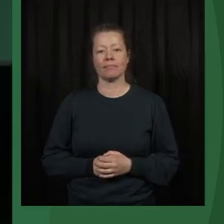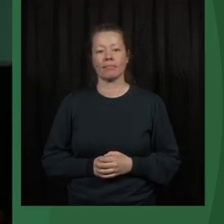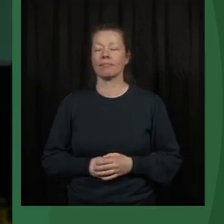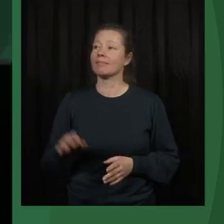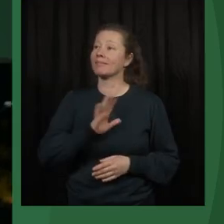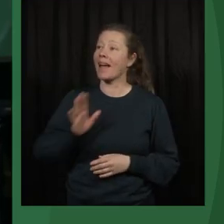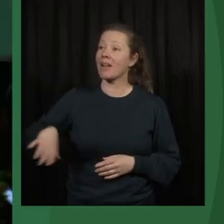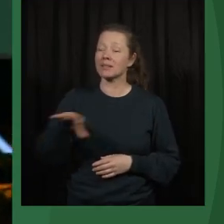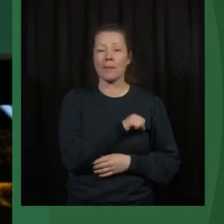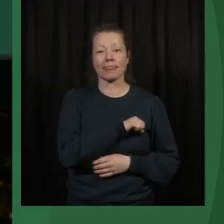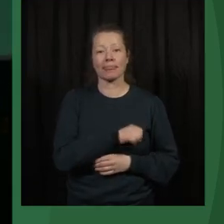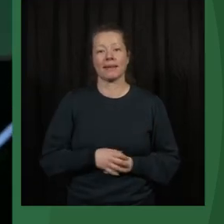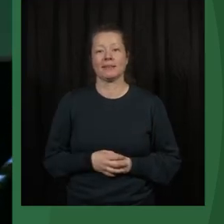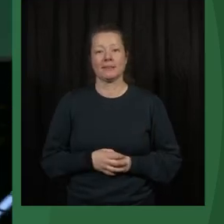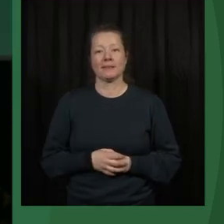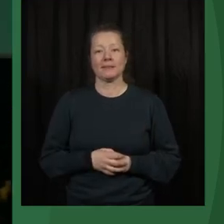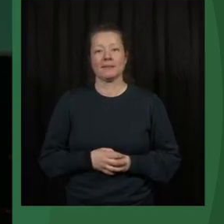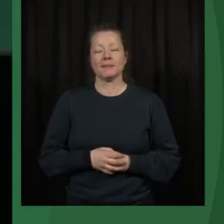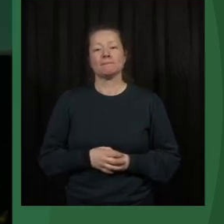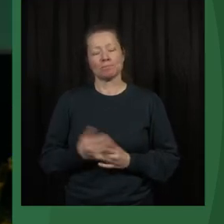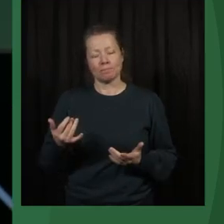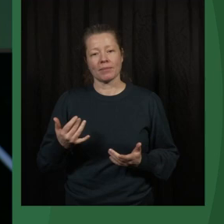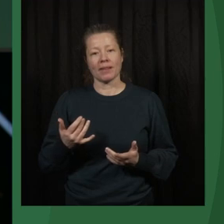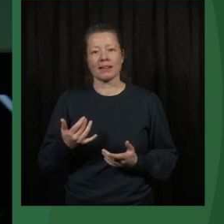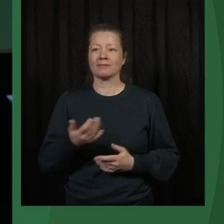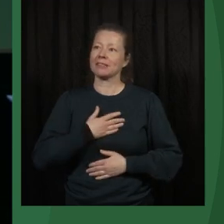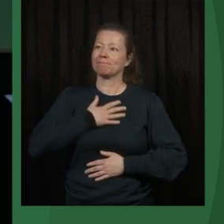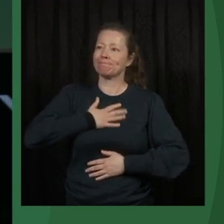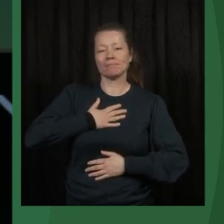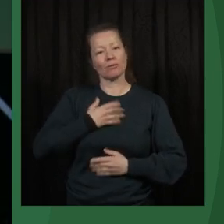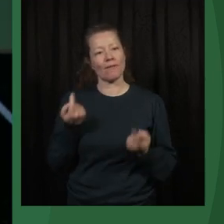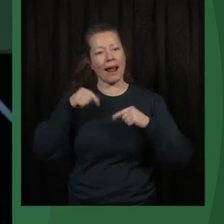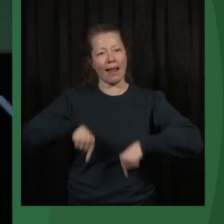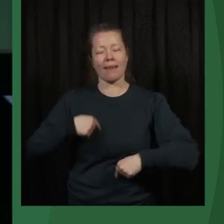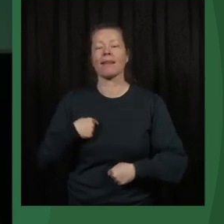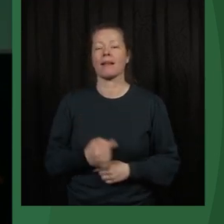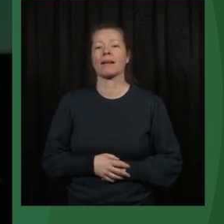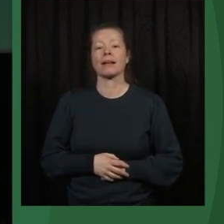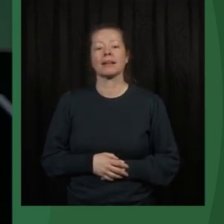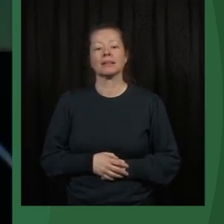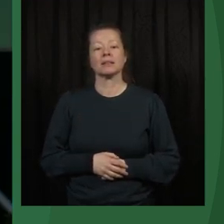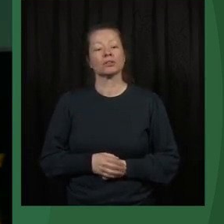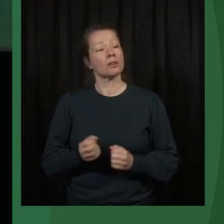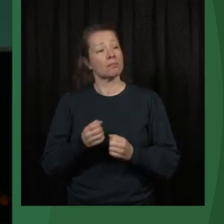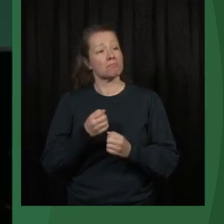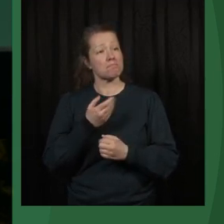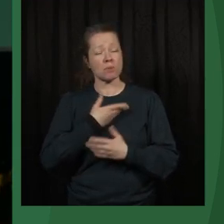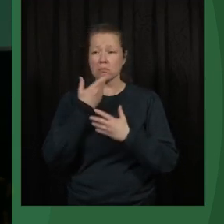Hi everyone, I'm really glad to be here. So we had a lot of great